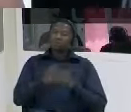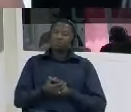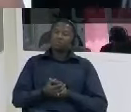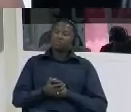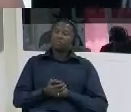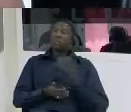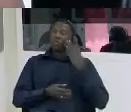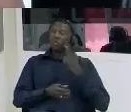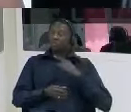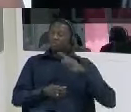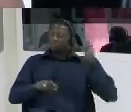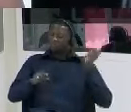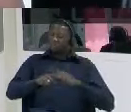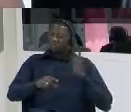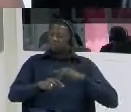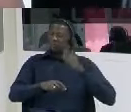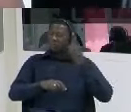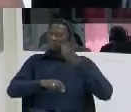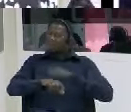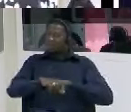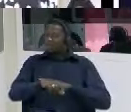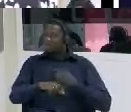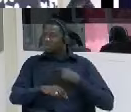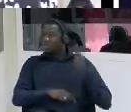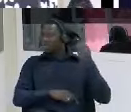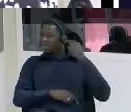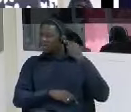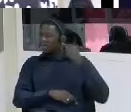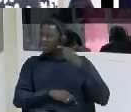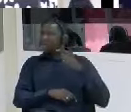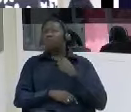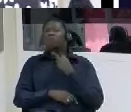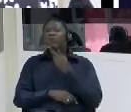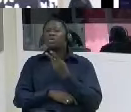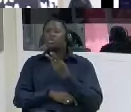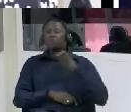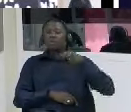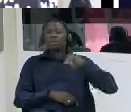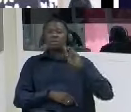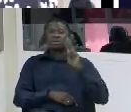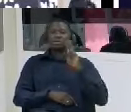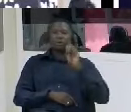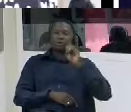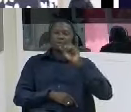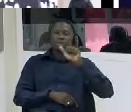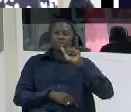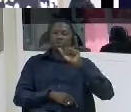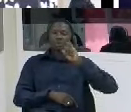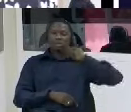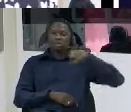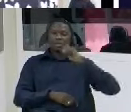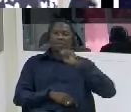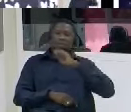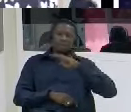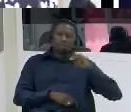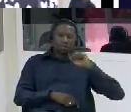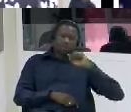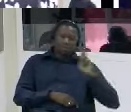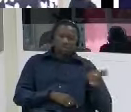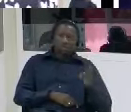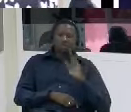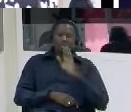i will have the voice of musa jamie telling them hey alabula alabula that is hey stop it stop it